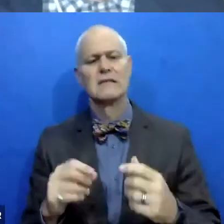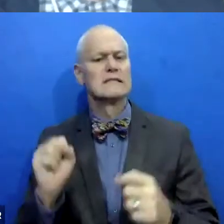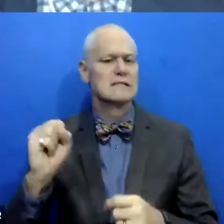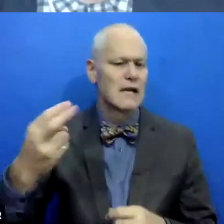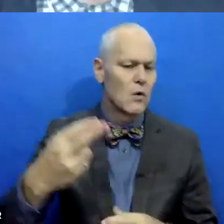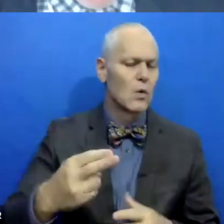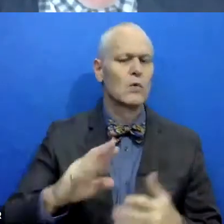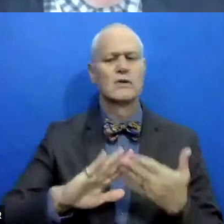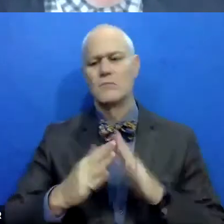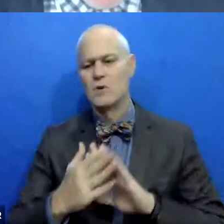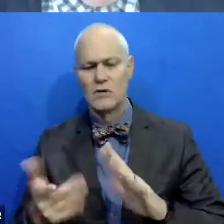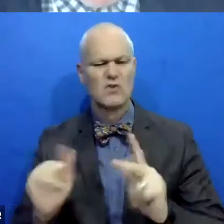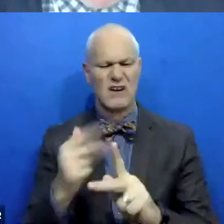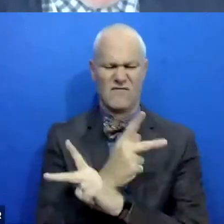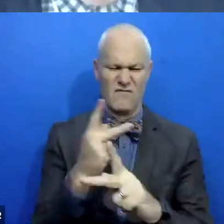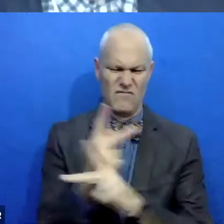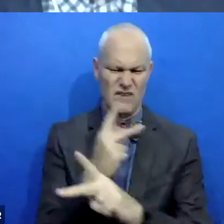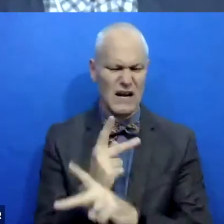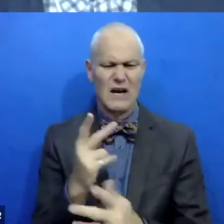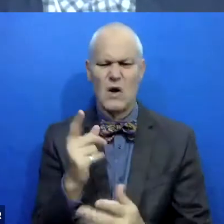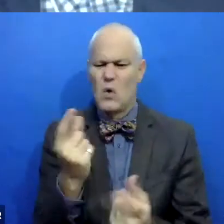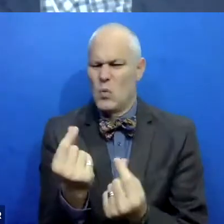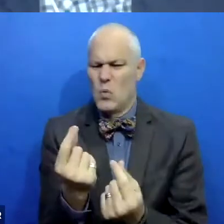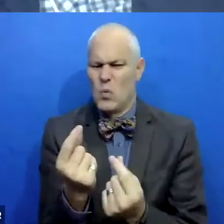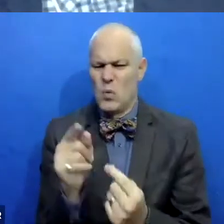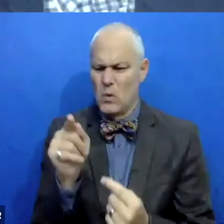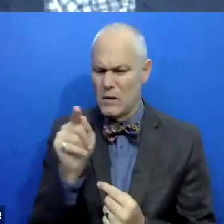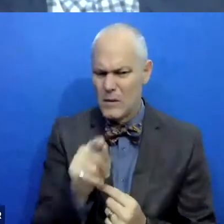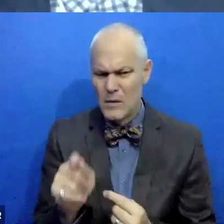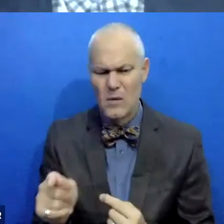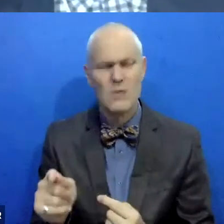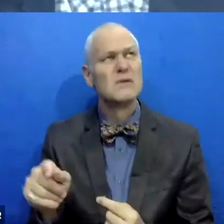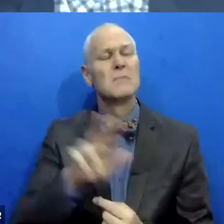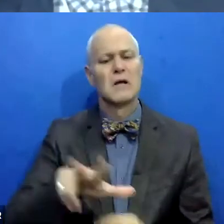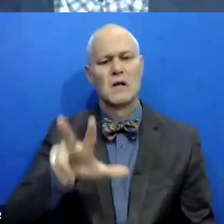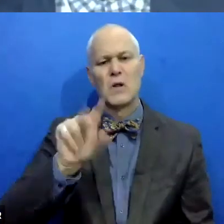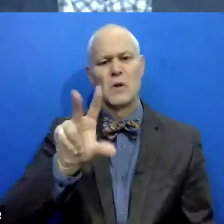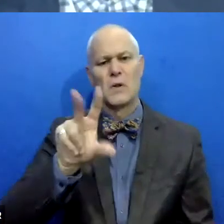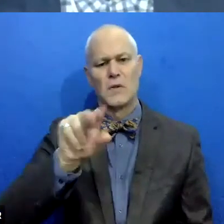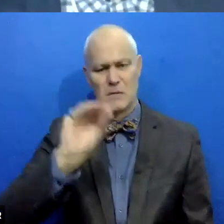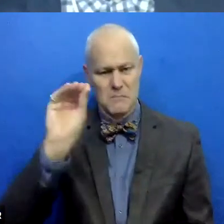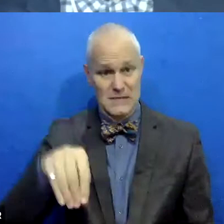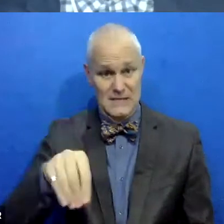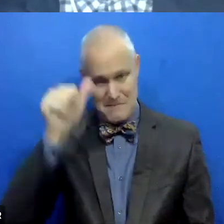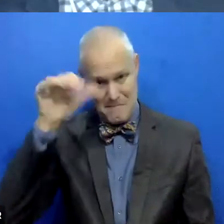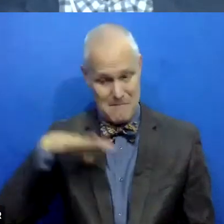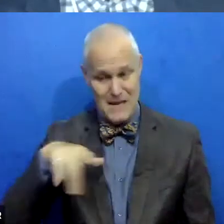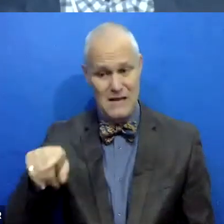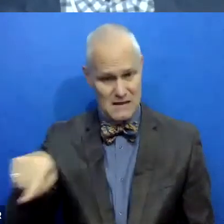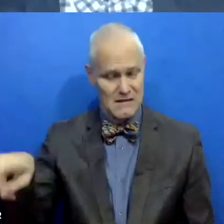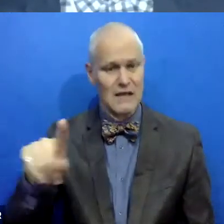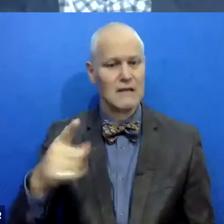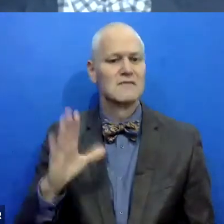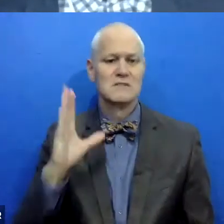who are trying to figure out what to do about the roughly 30% of men who had been through